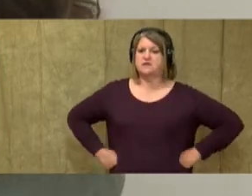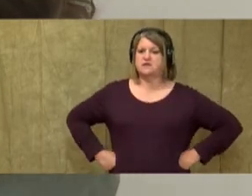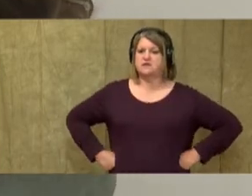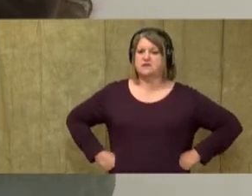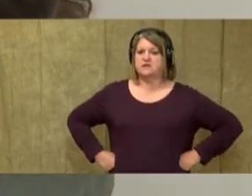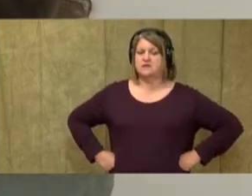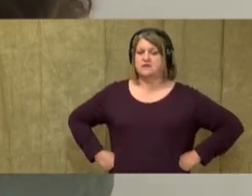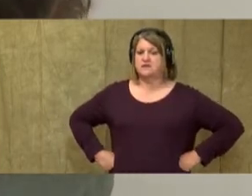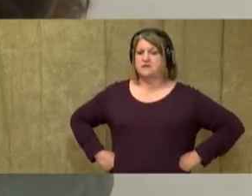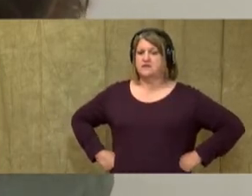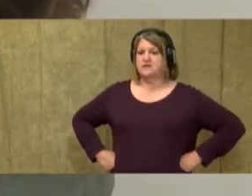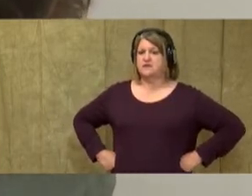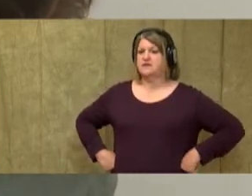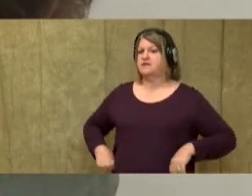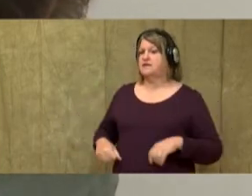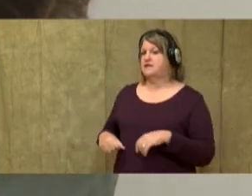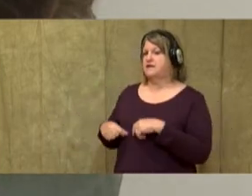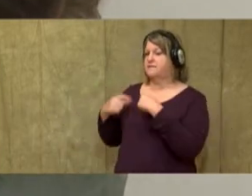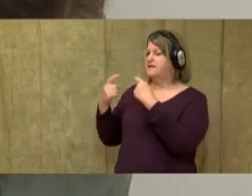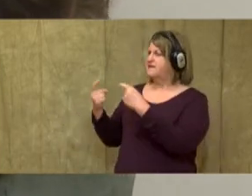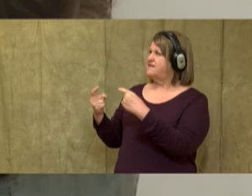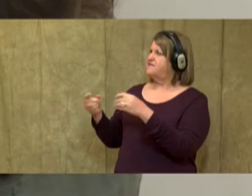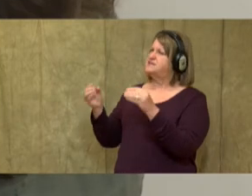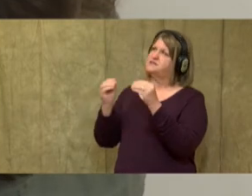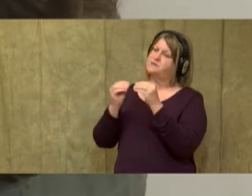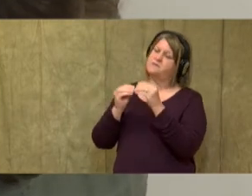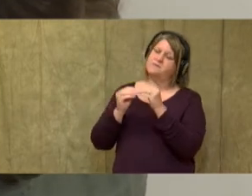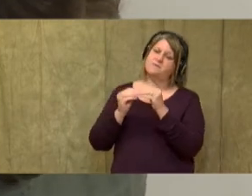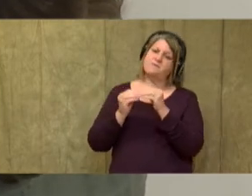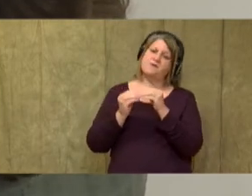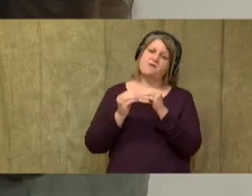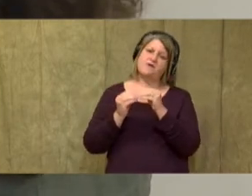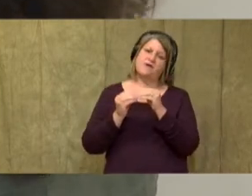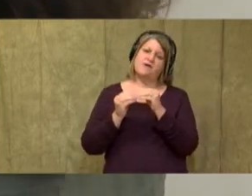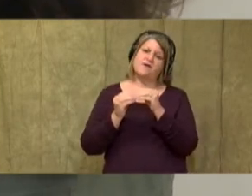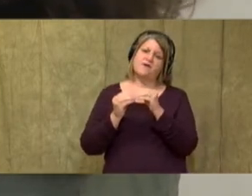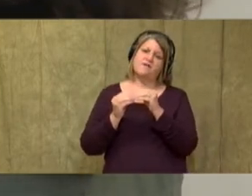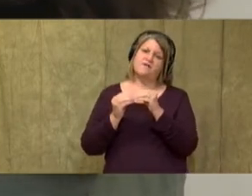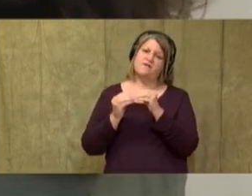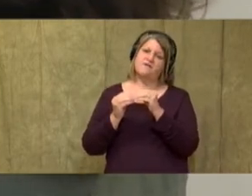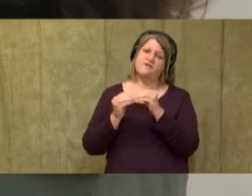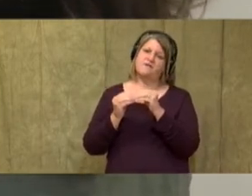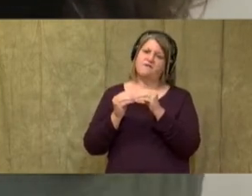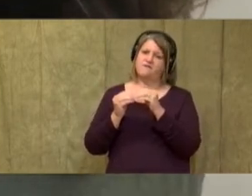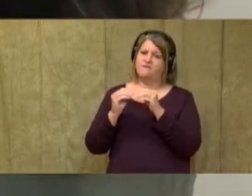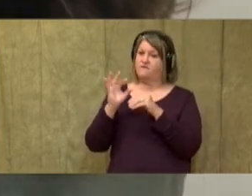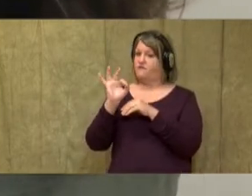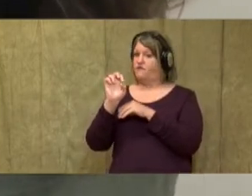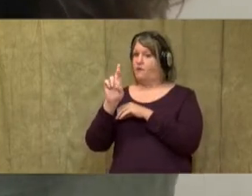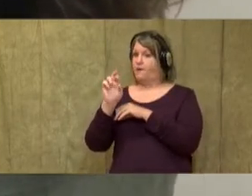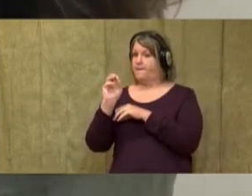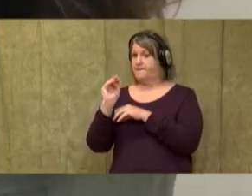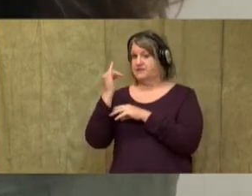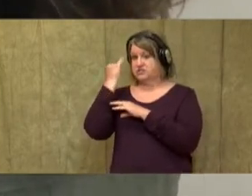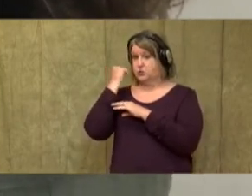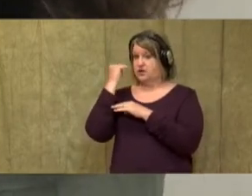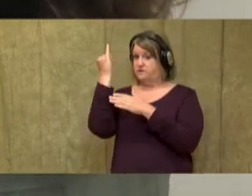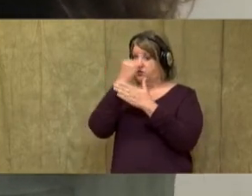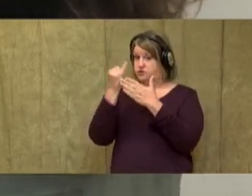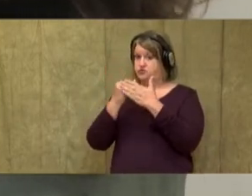And I'm going to give it a little more, a little more form. So if you draw a line,